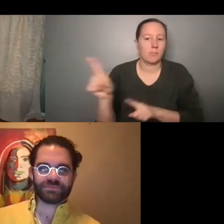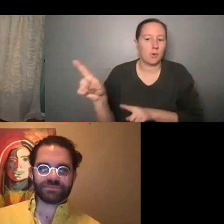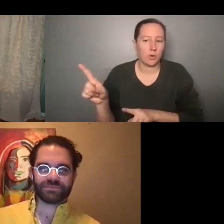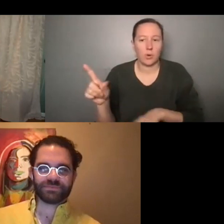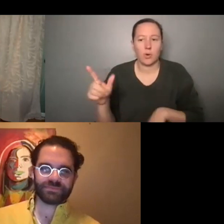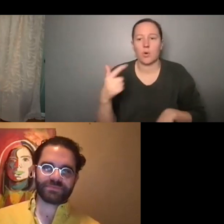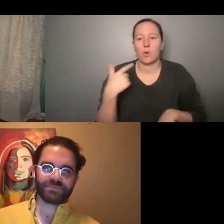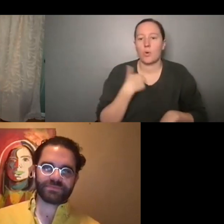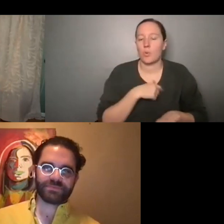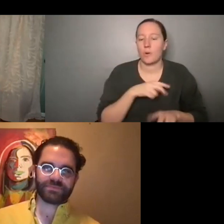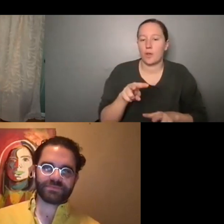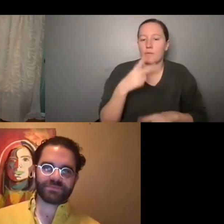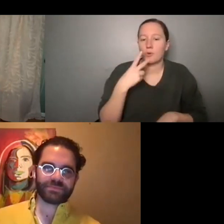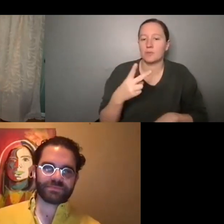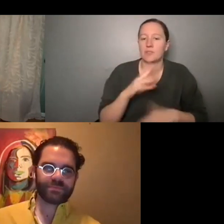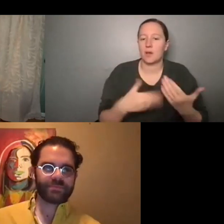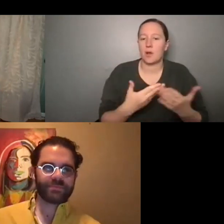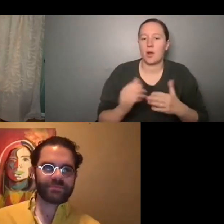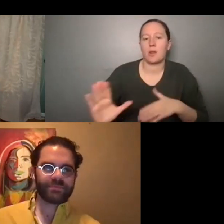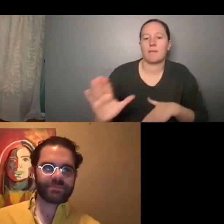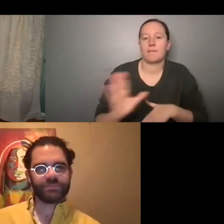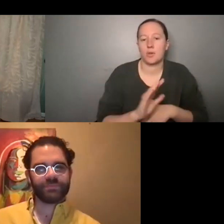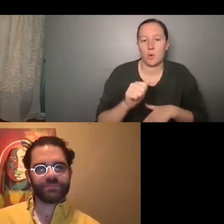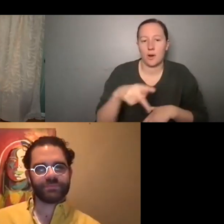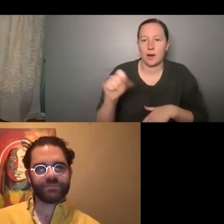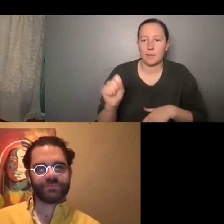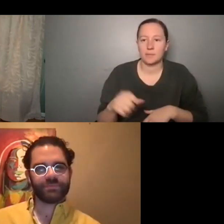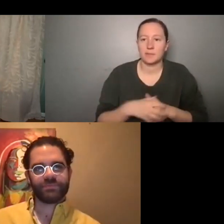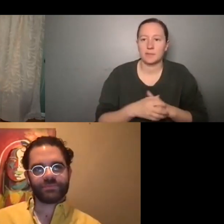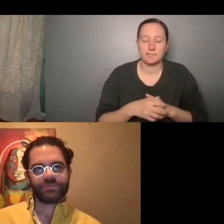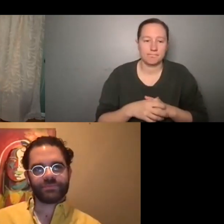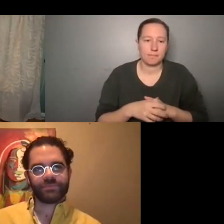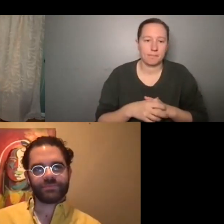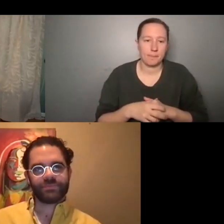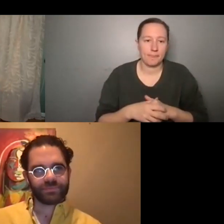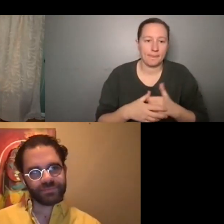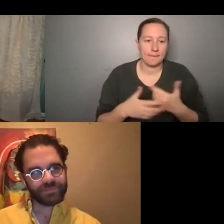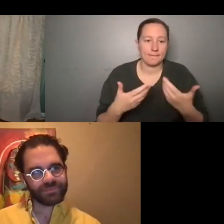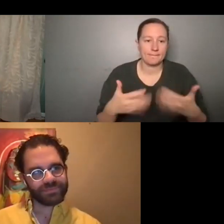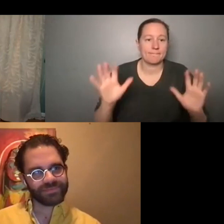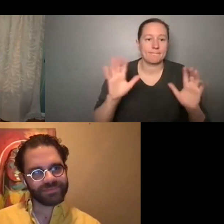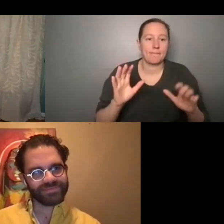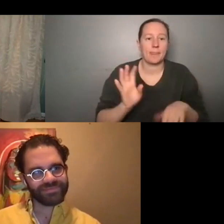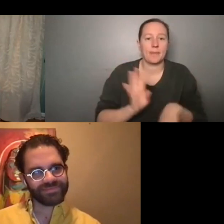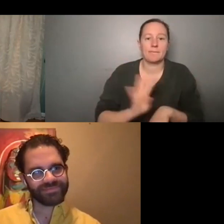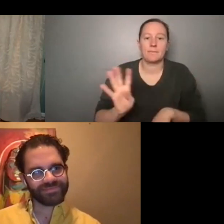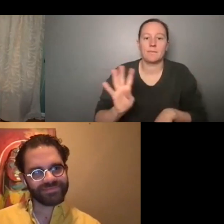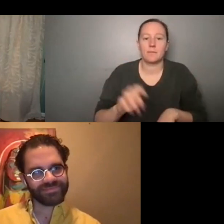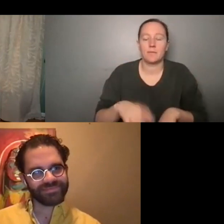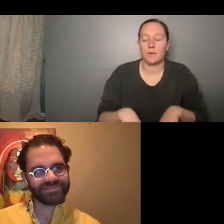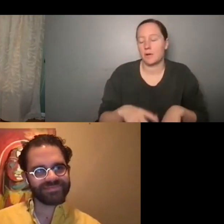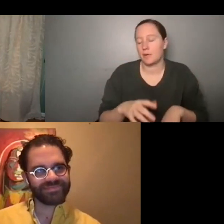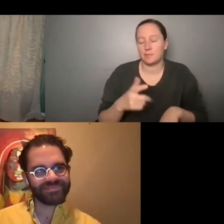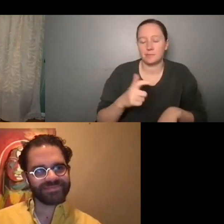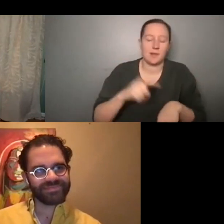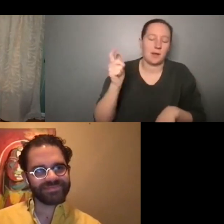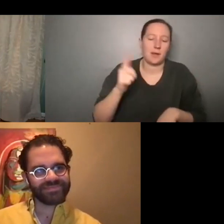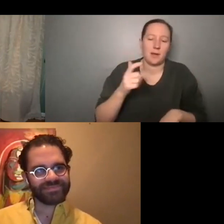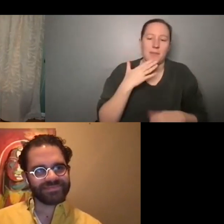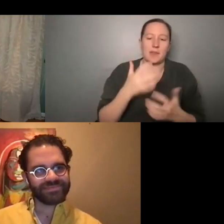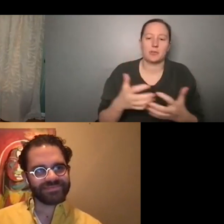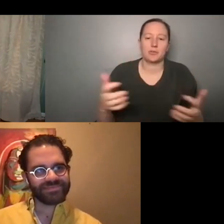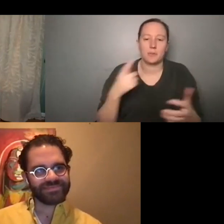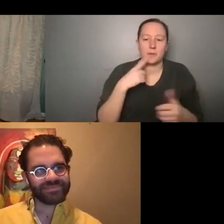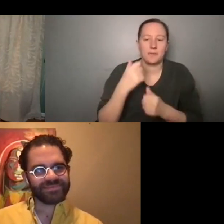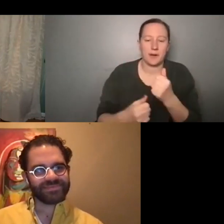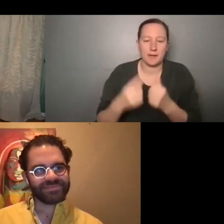We can't wait to see all of your applications and yeah, that is now our time. Thank you so much to the, everyone that was on